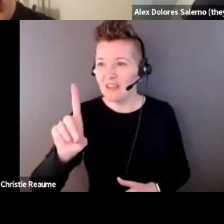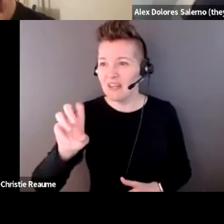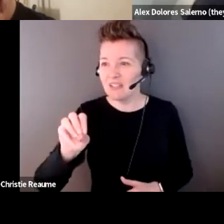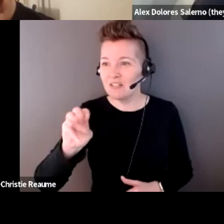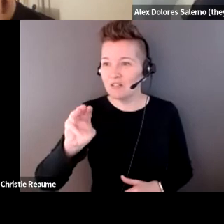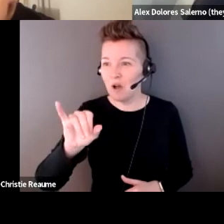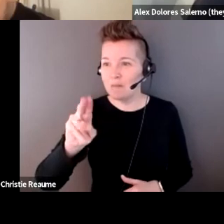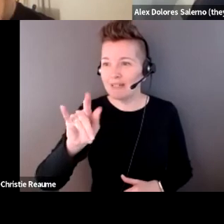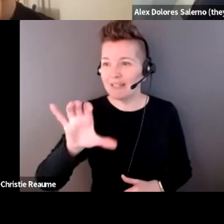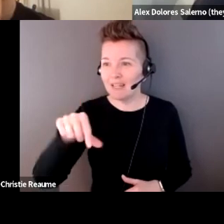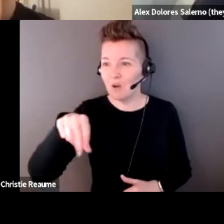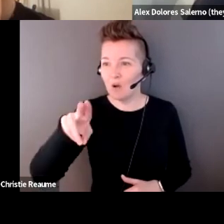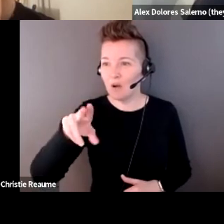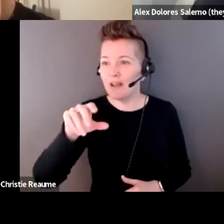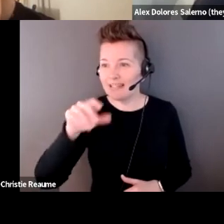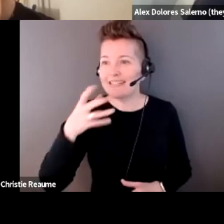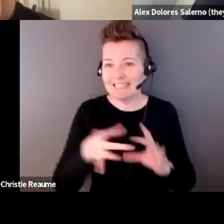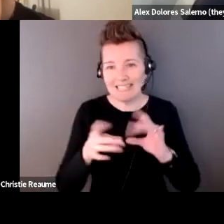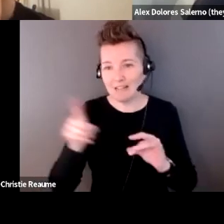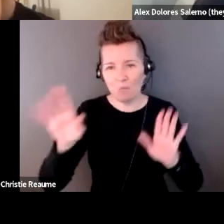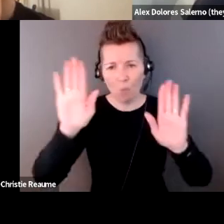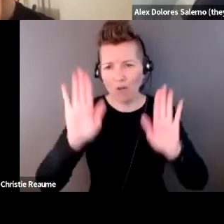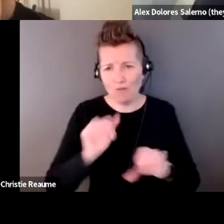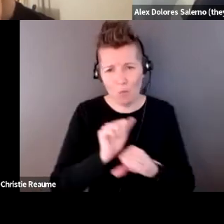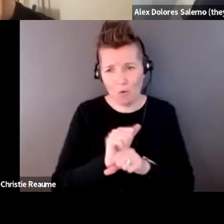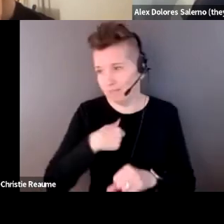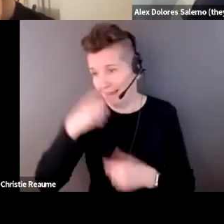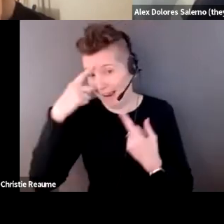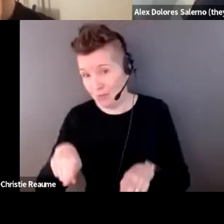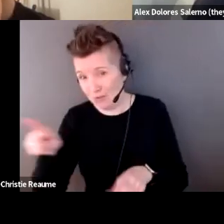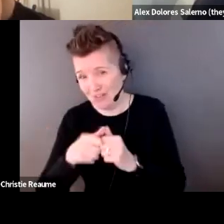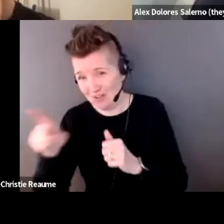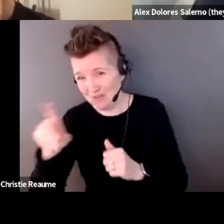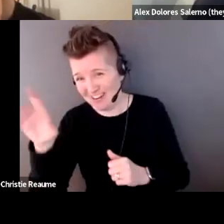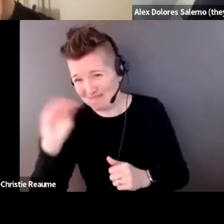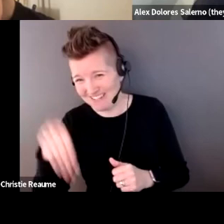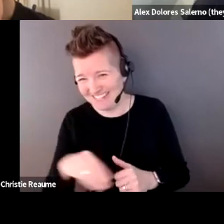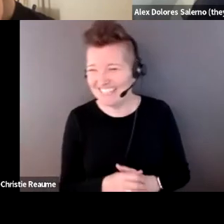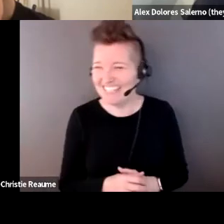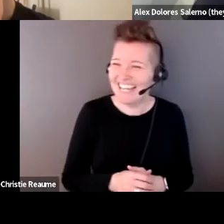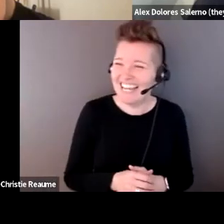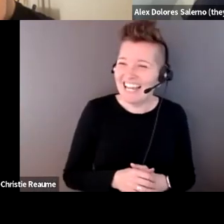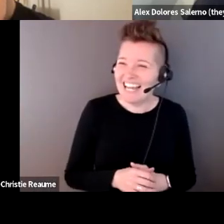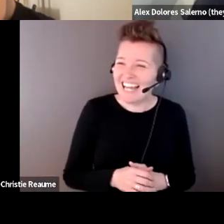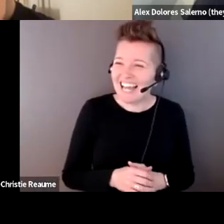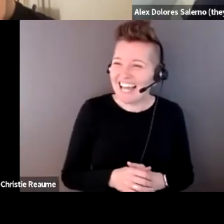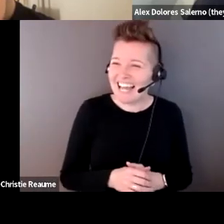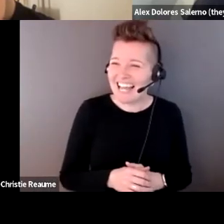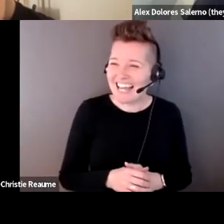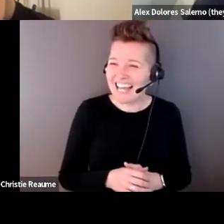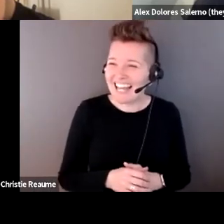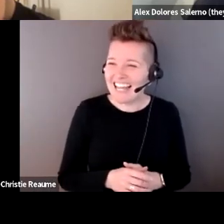from all three of you, which I agree 100% Thank you for making this for making it